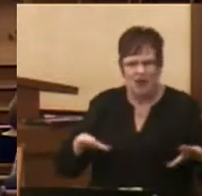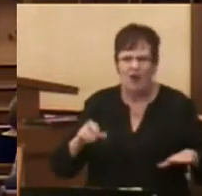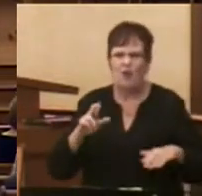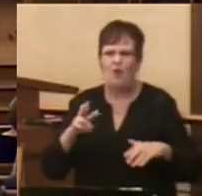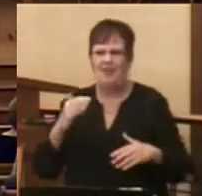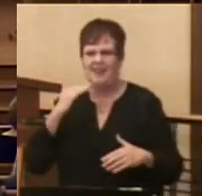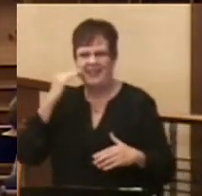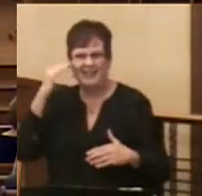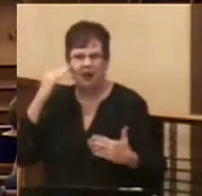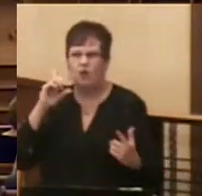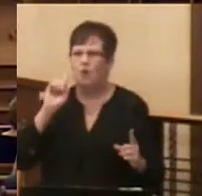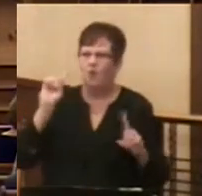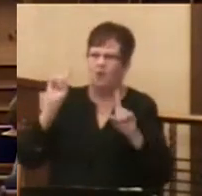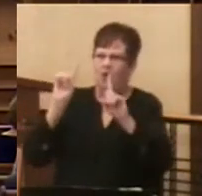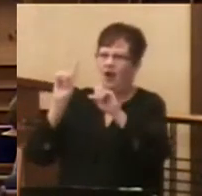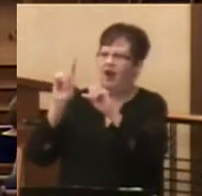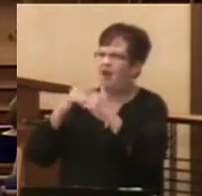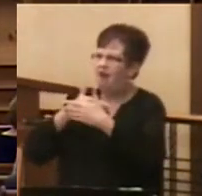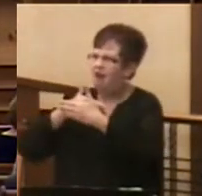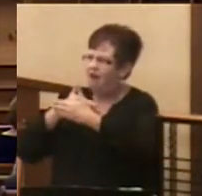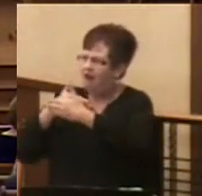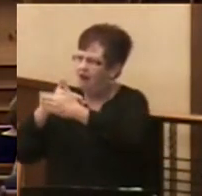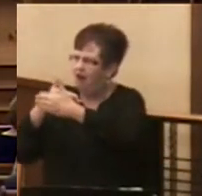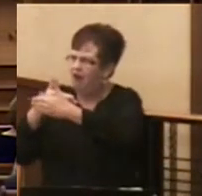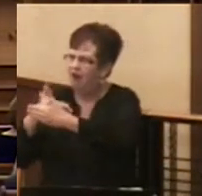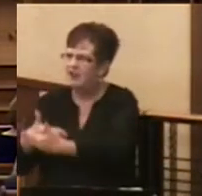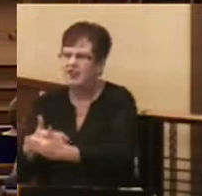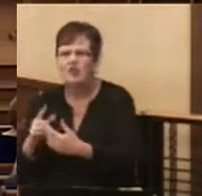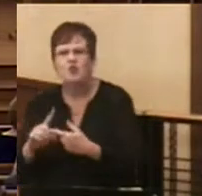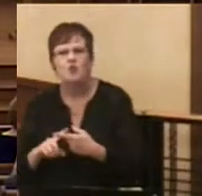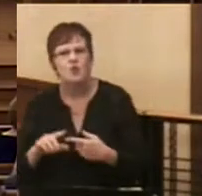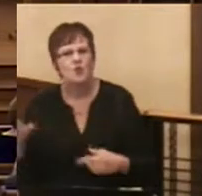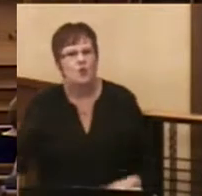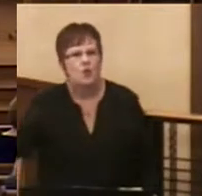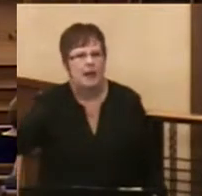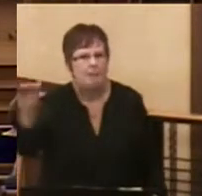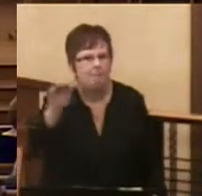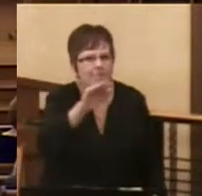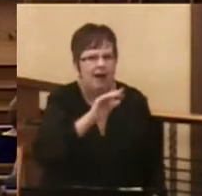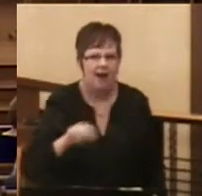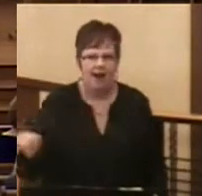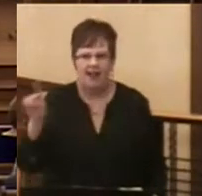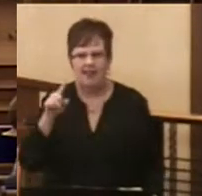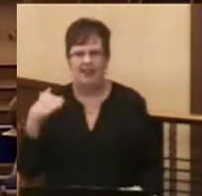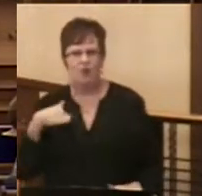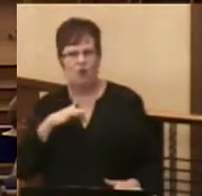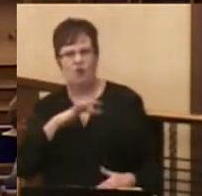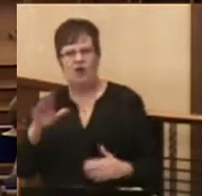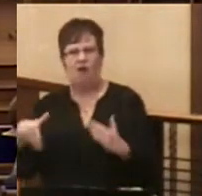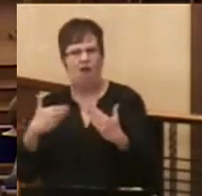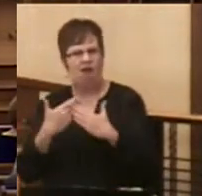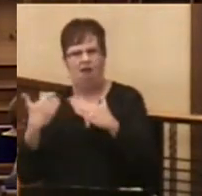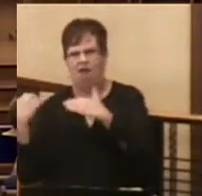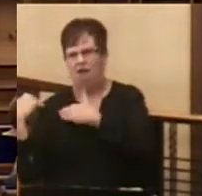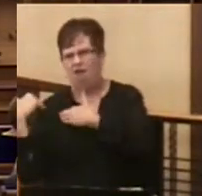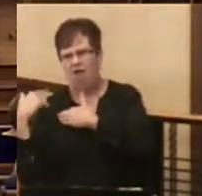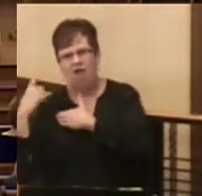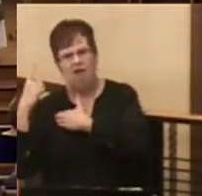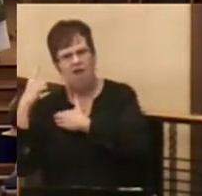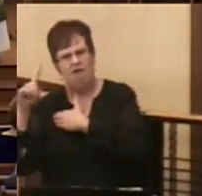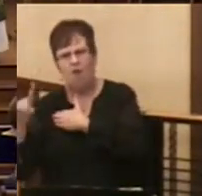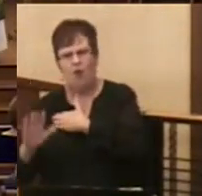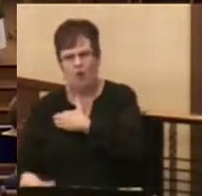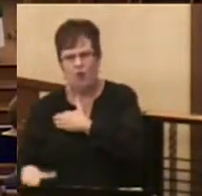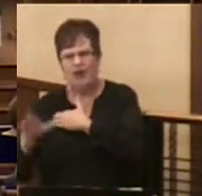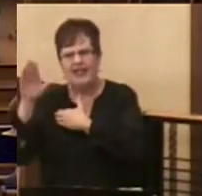into the congregation, ostensibly to remind the congregation that we all bear responsibility in